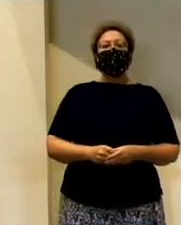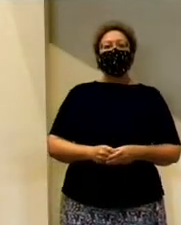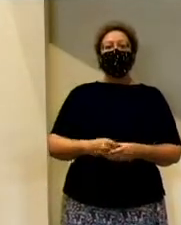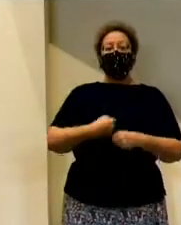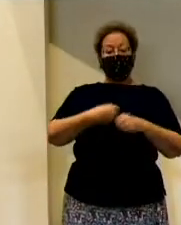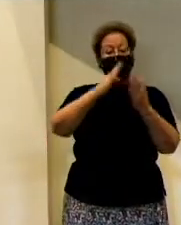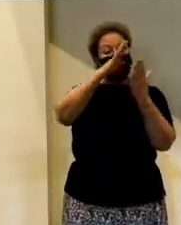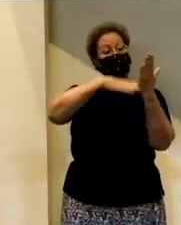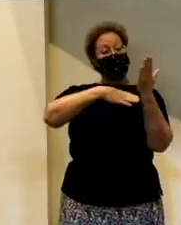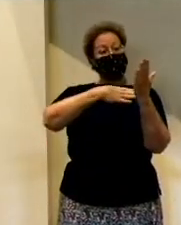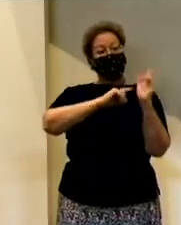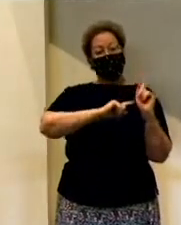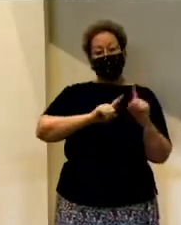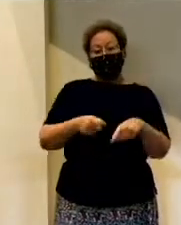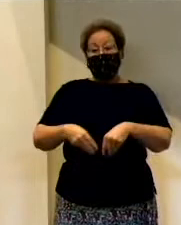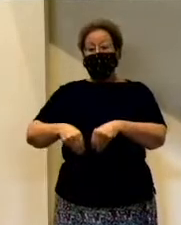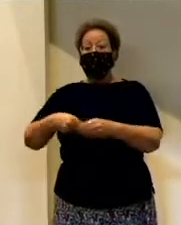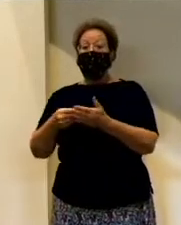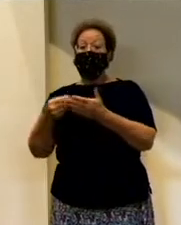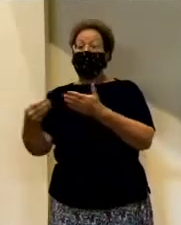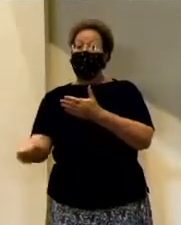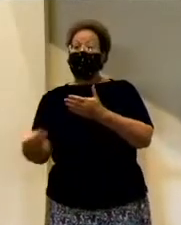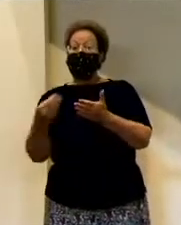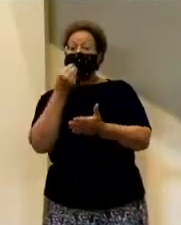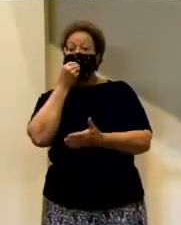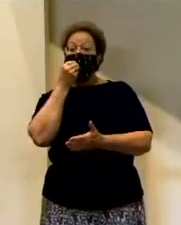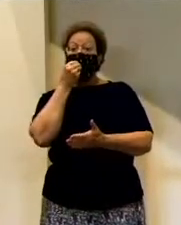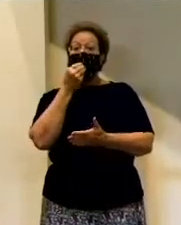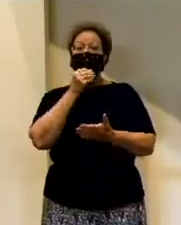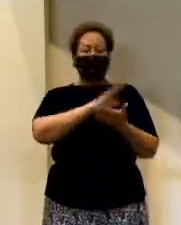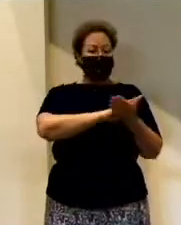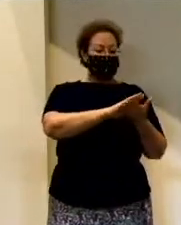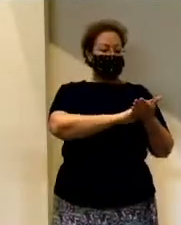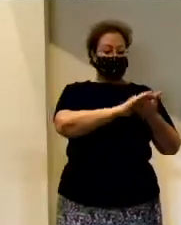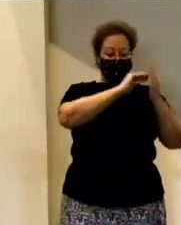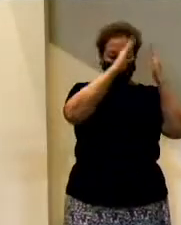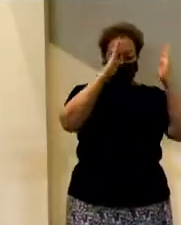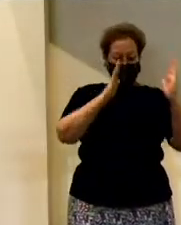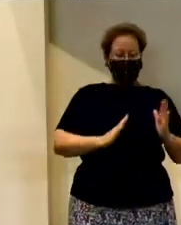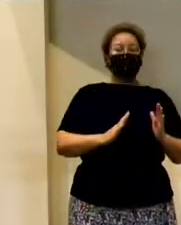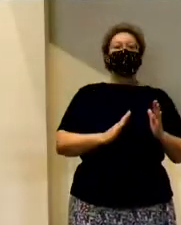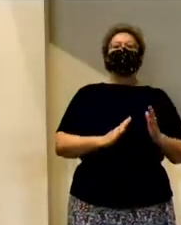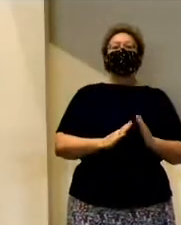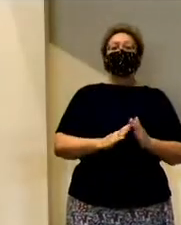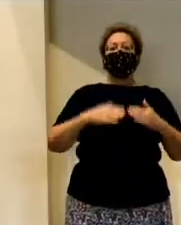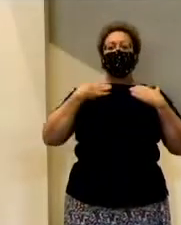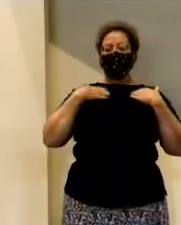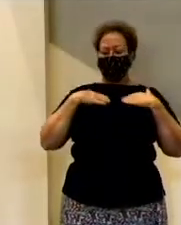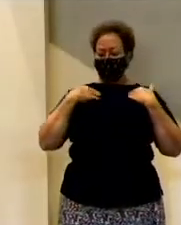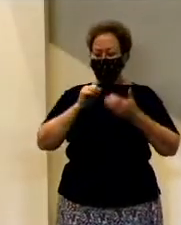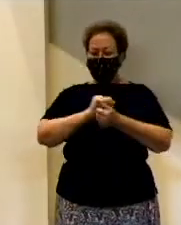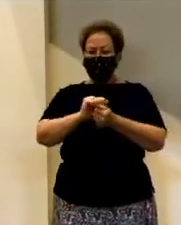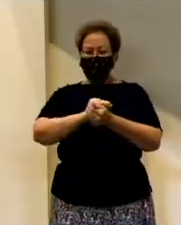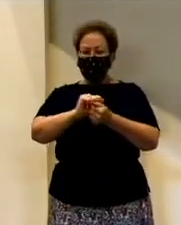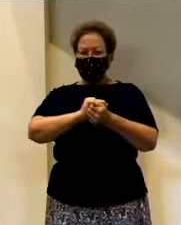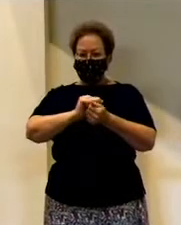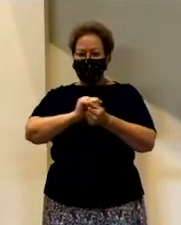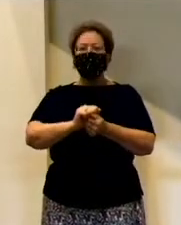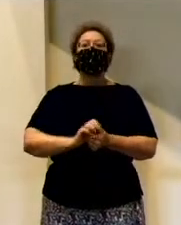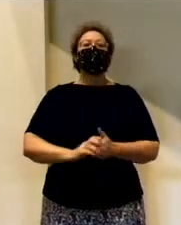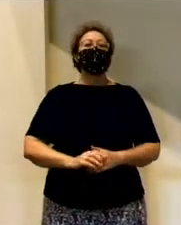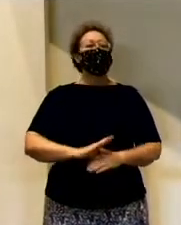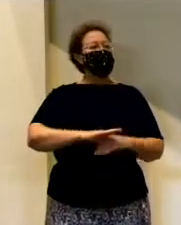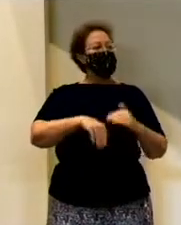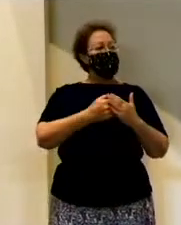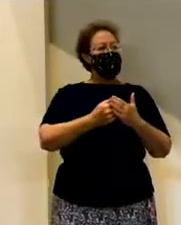list and then go shopping for groceries. And they'd learn how to clean the house and also how to do laundry. And all